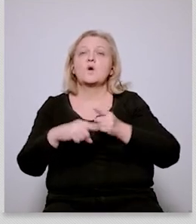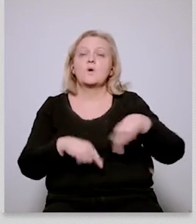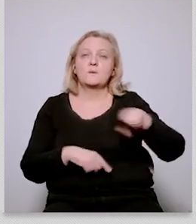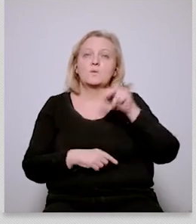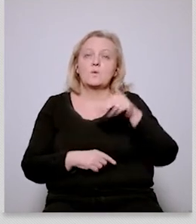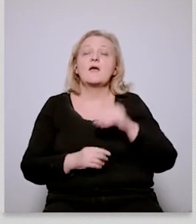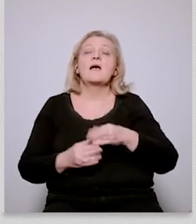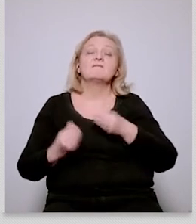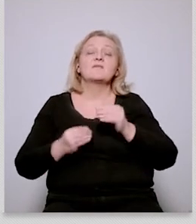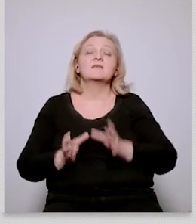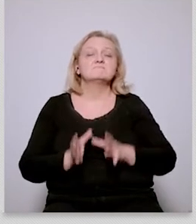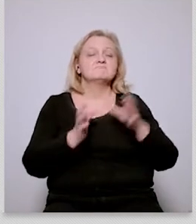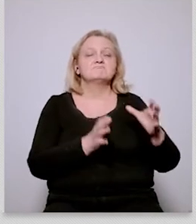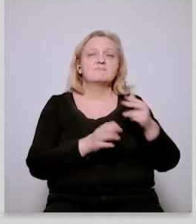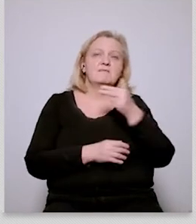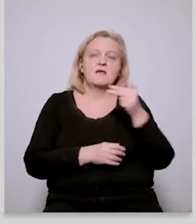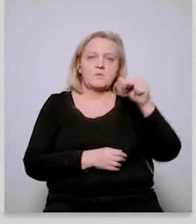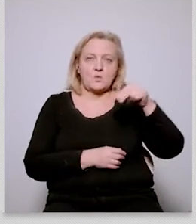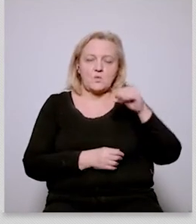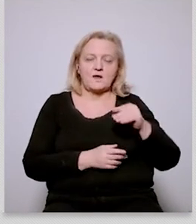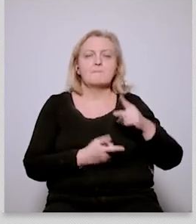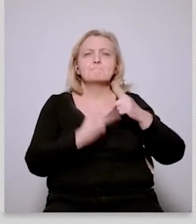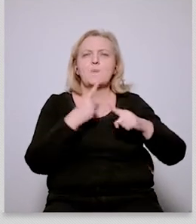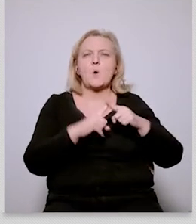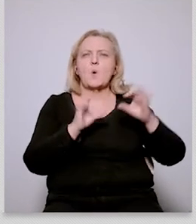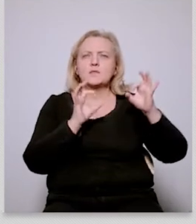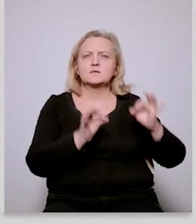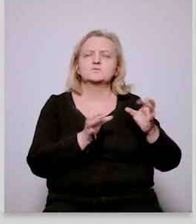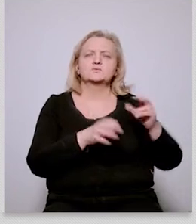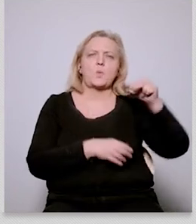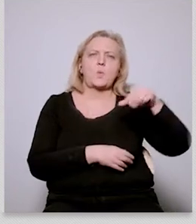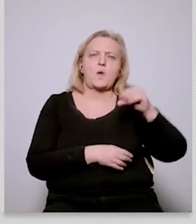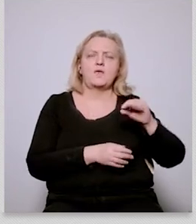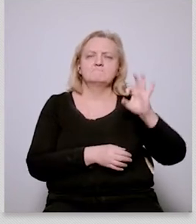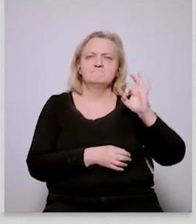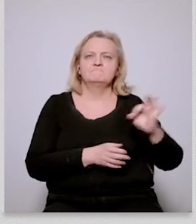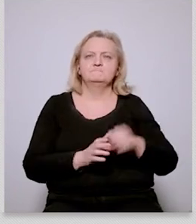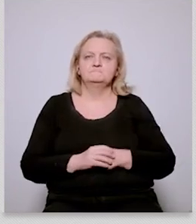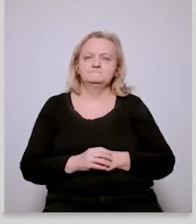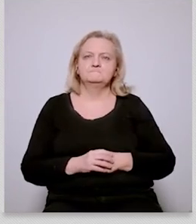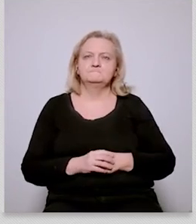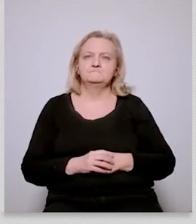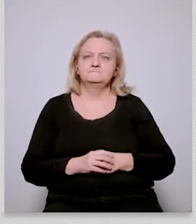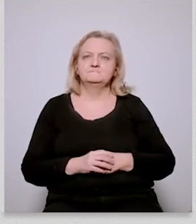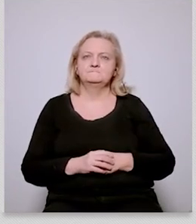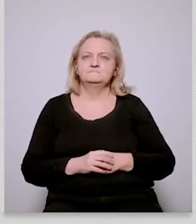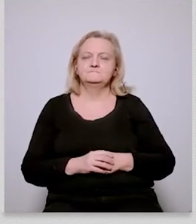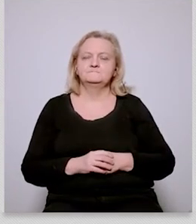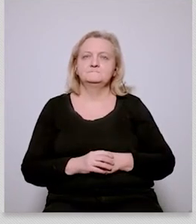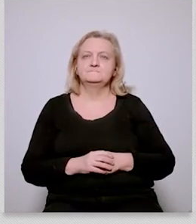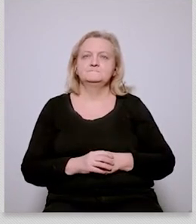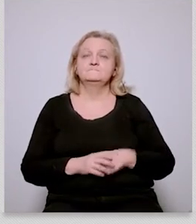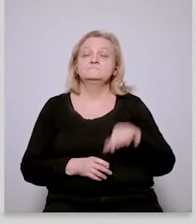this political reality at the eu level which is very much marked by a i think um interesting